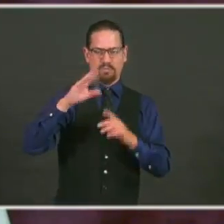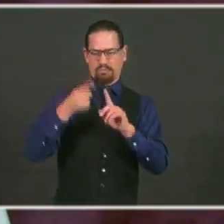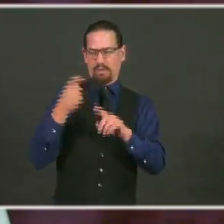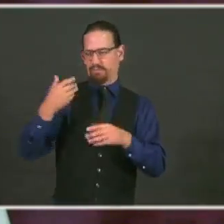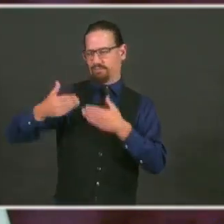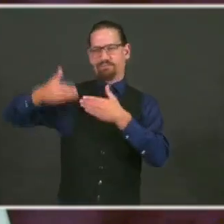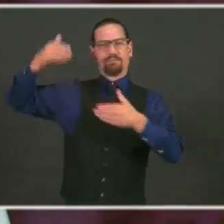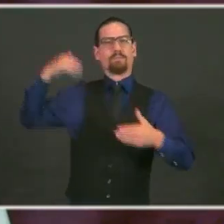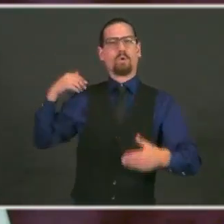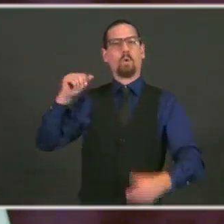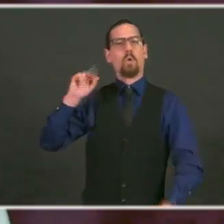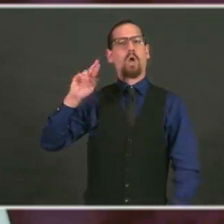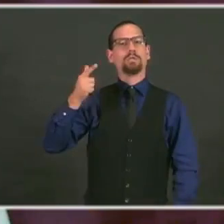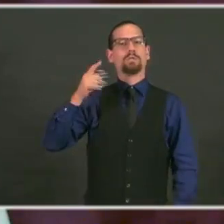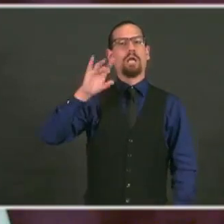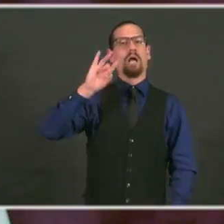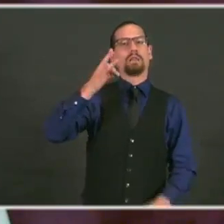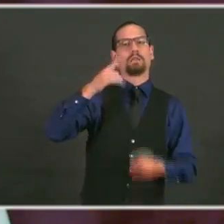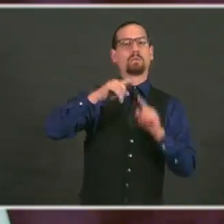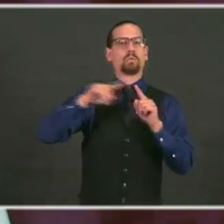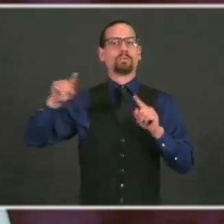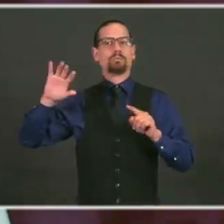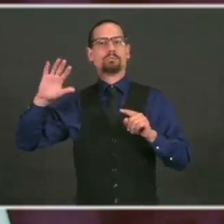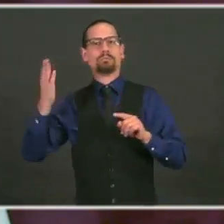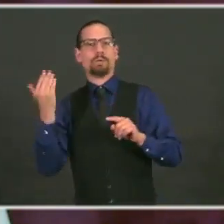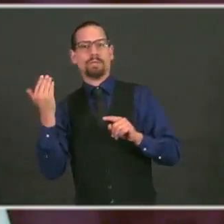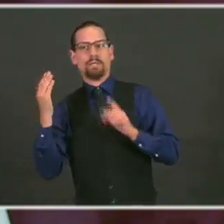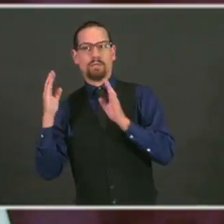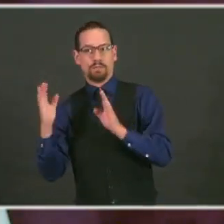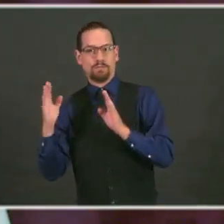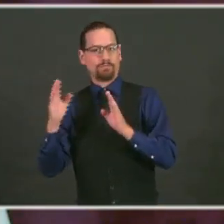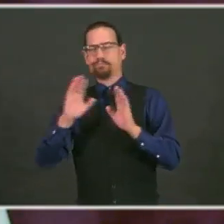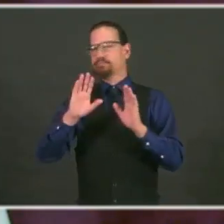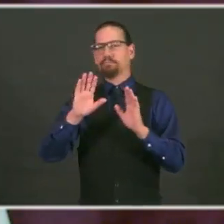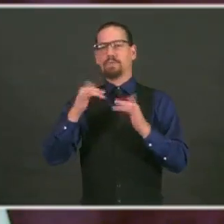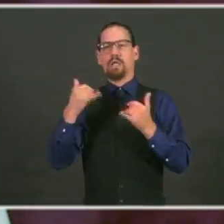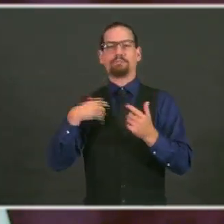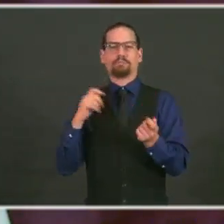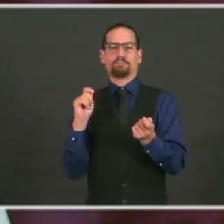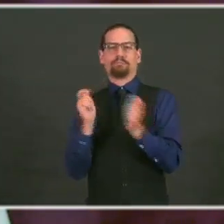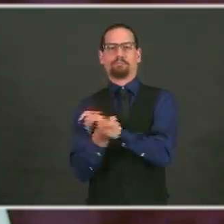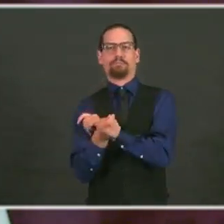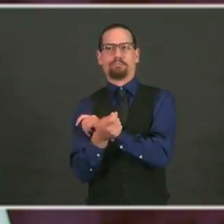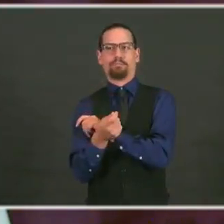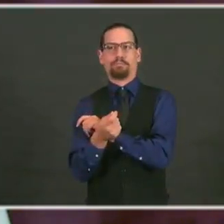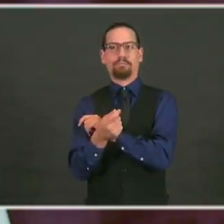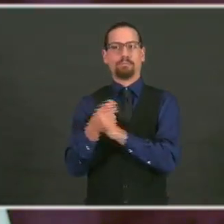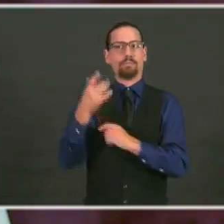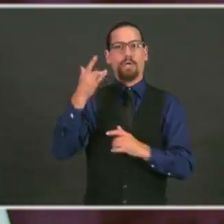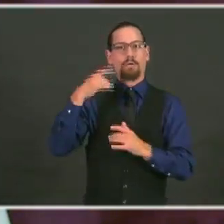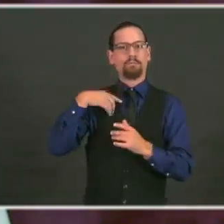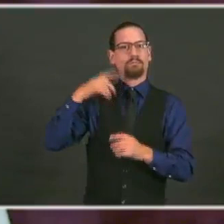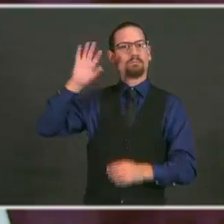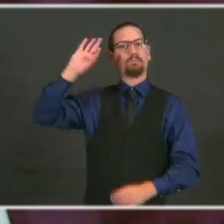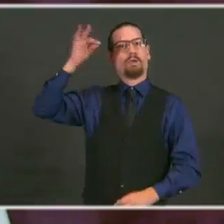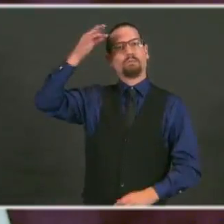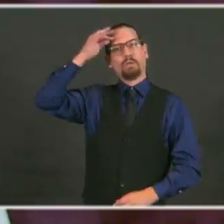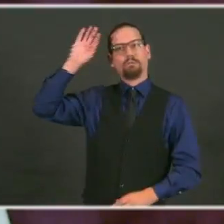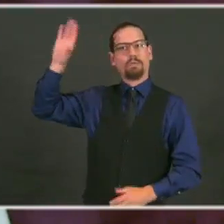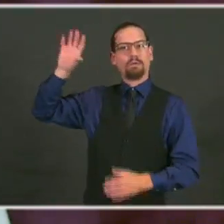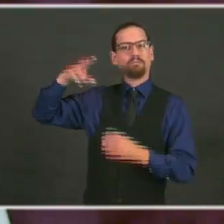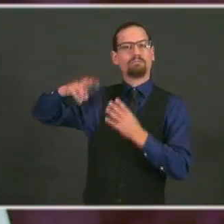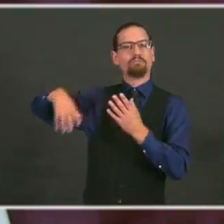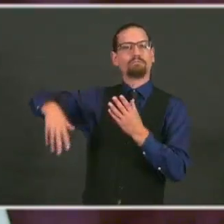Today, I'm excited to share that we've successfully lobbied the federal government for an additional three weeks of